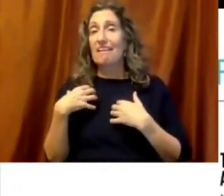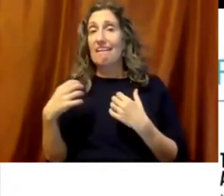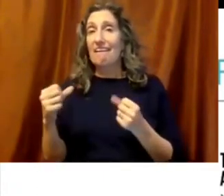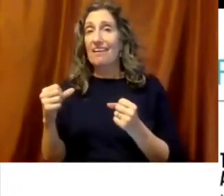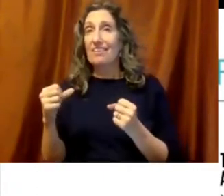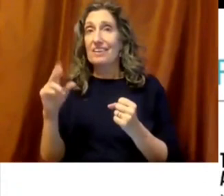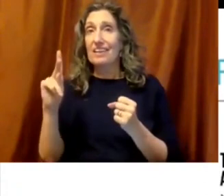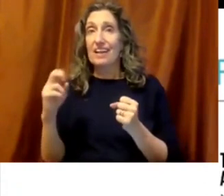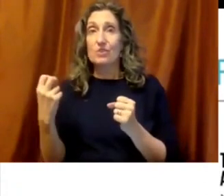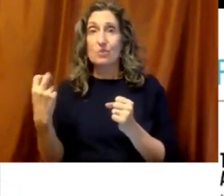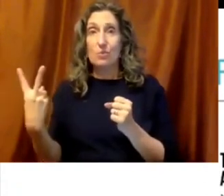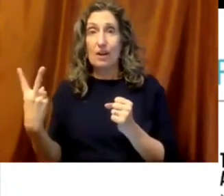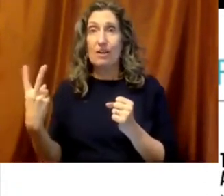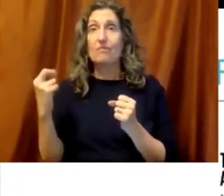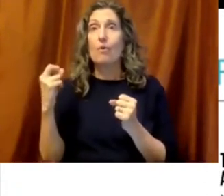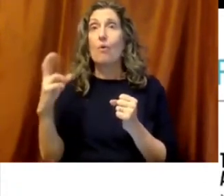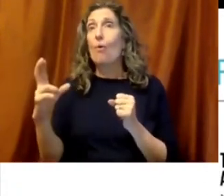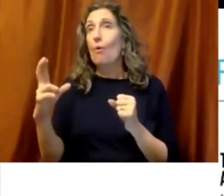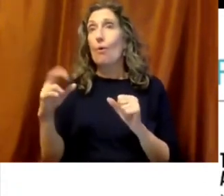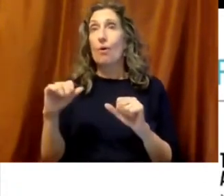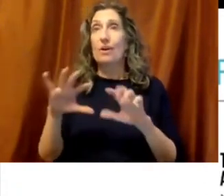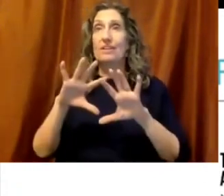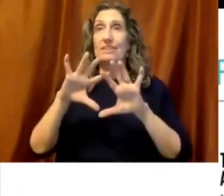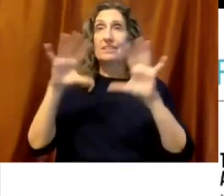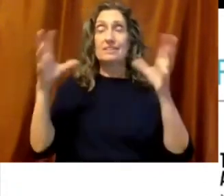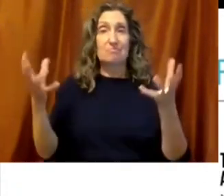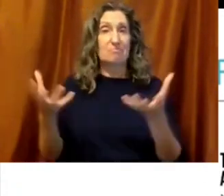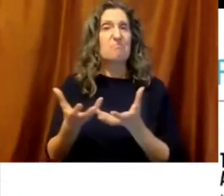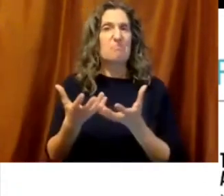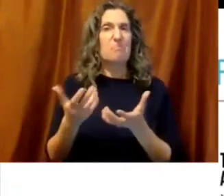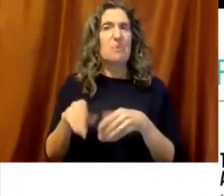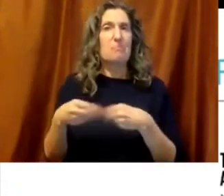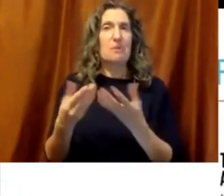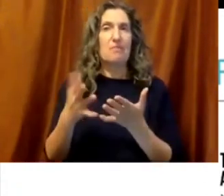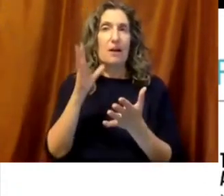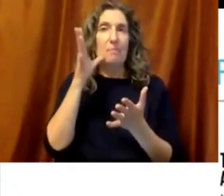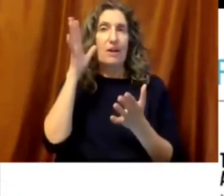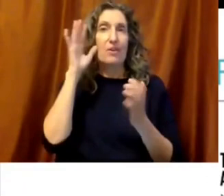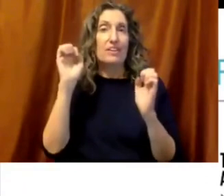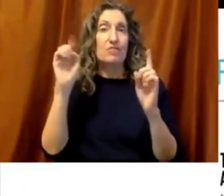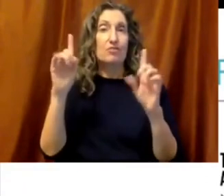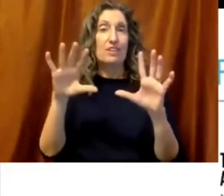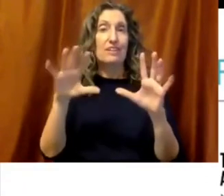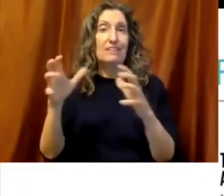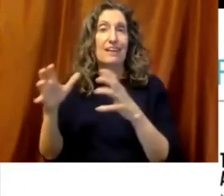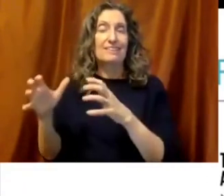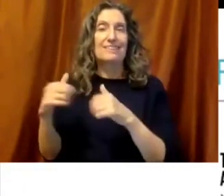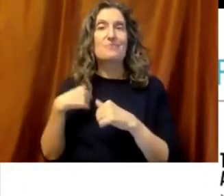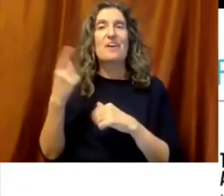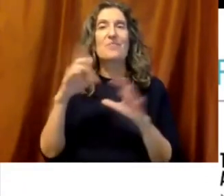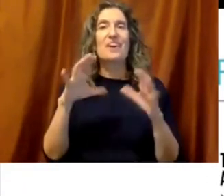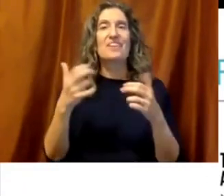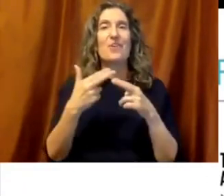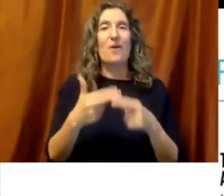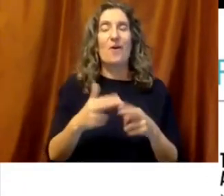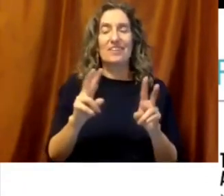hired full-time from the community to connect our families to our system of support. And that